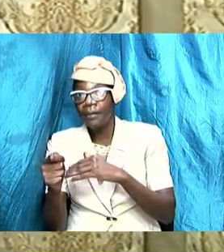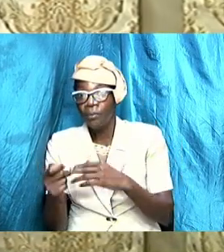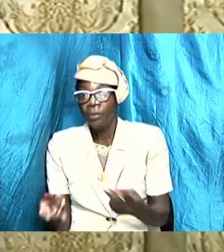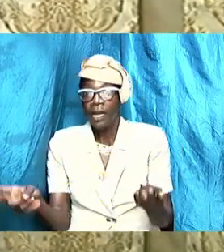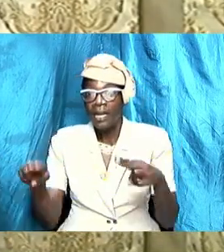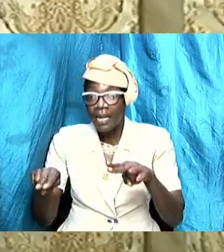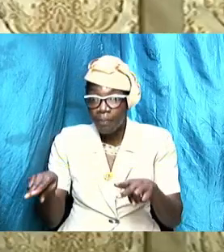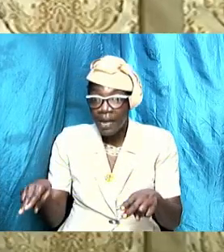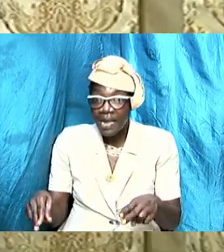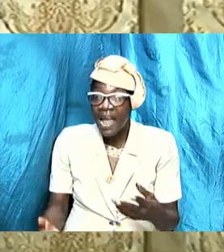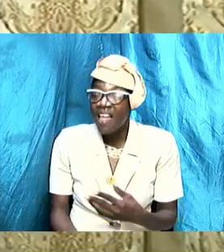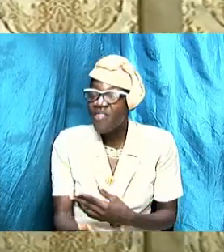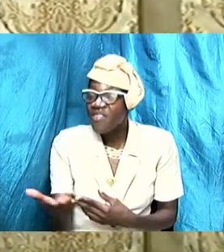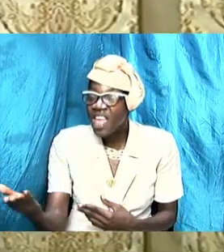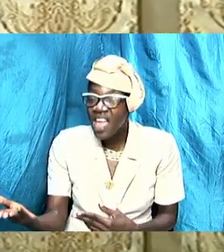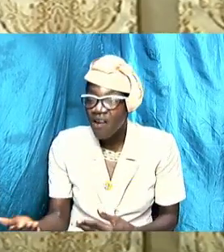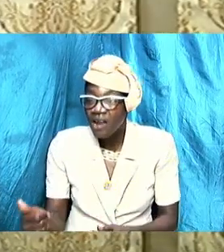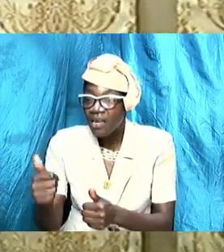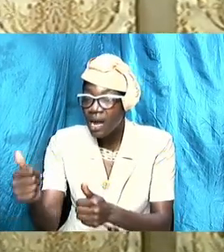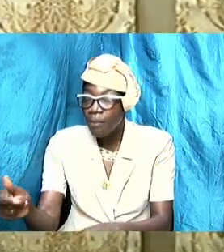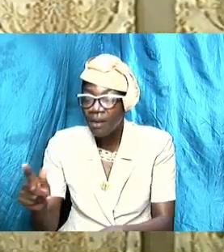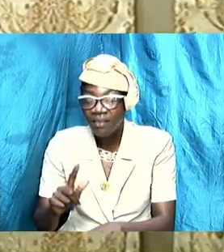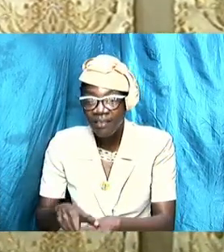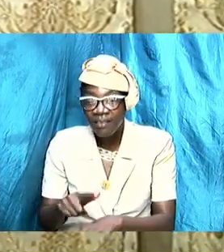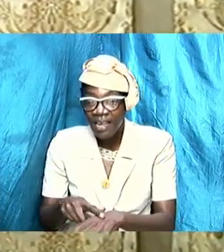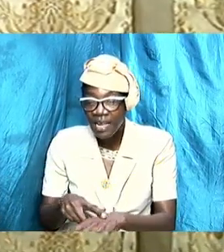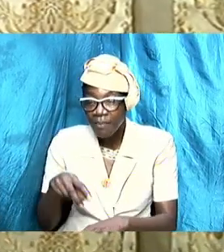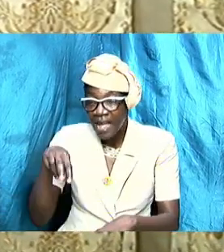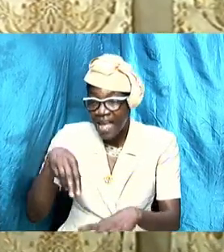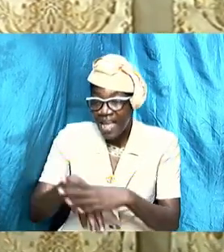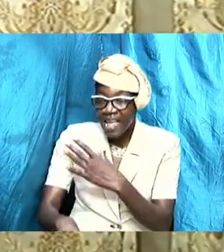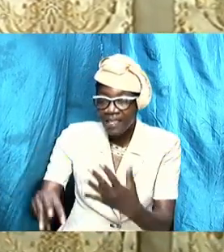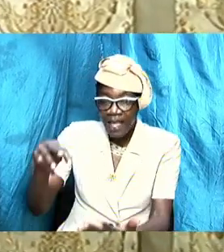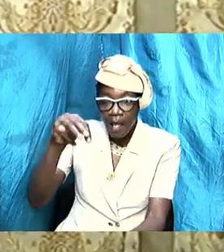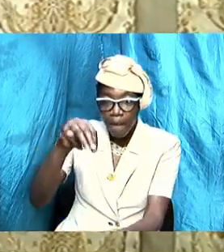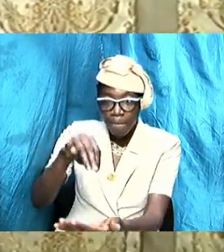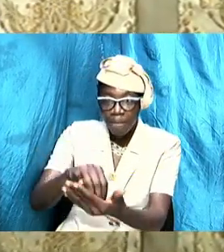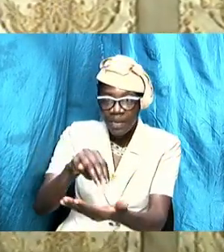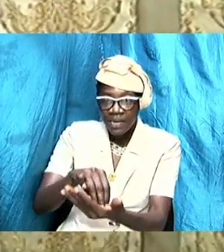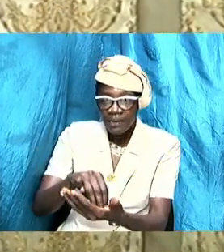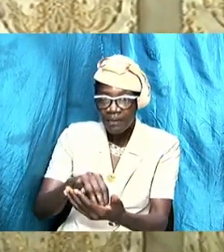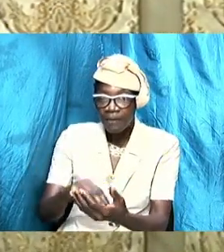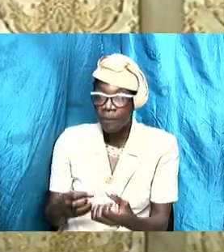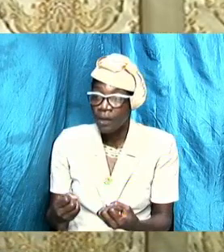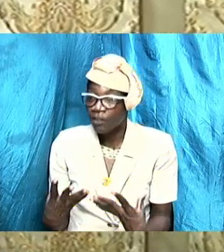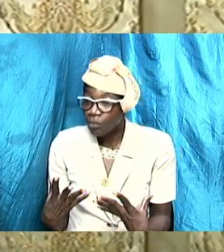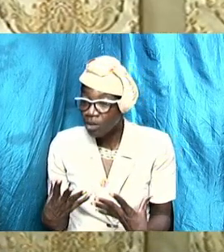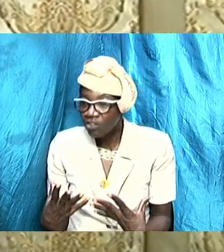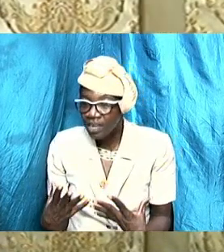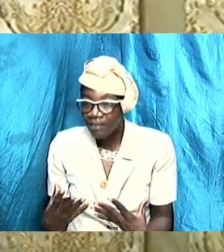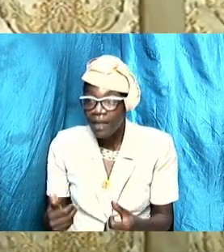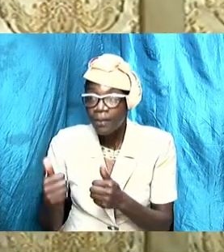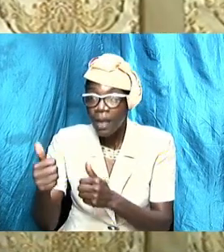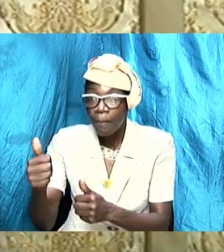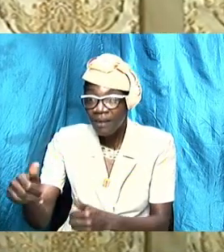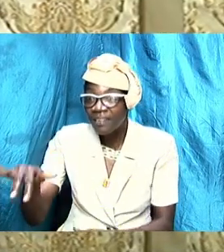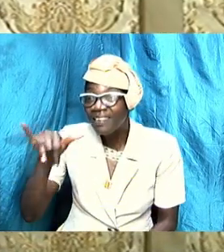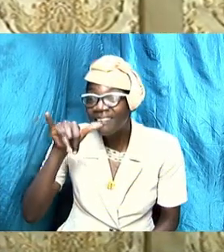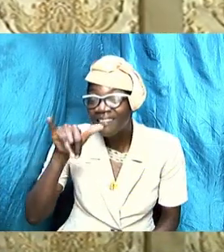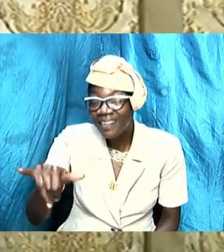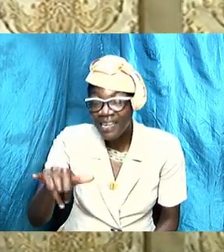apostles time right in their very midst in as much as they the apostles were still around